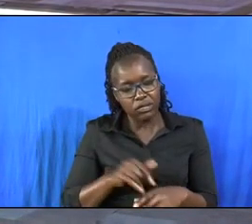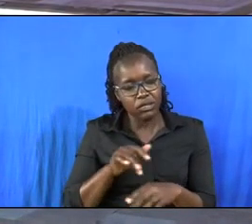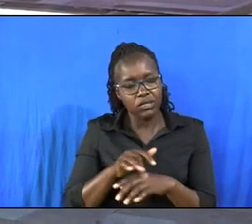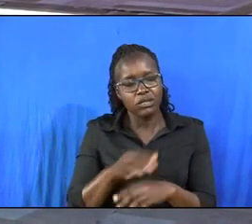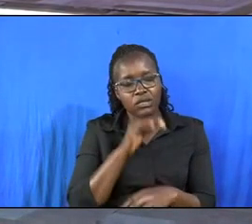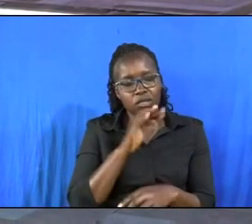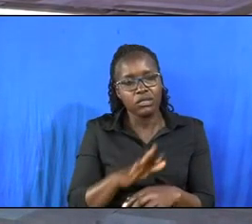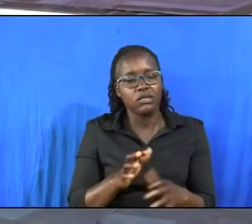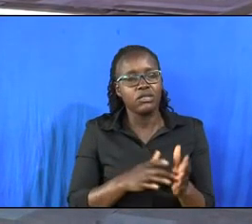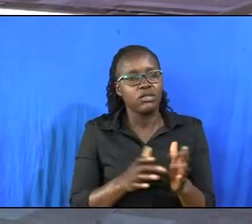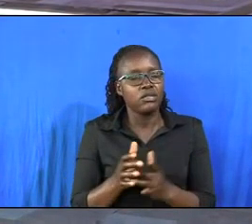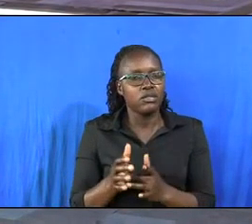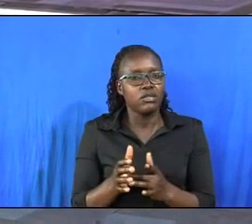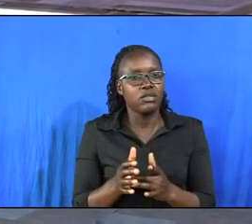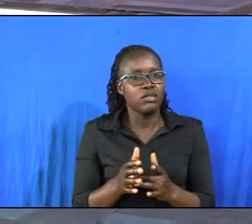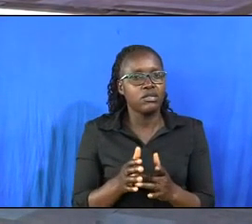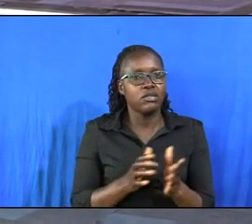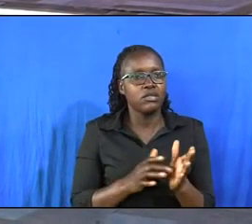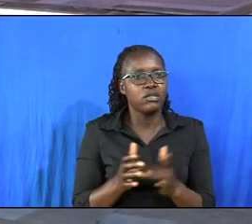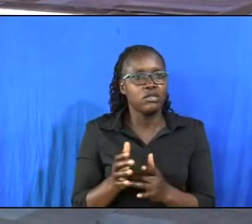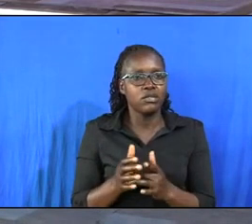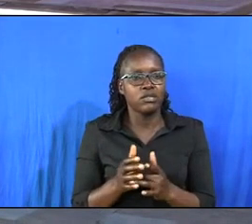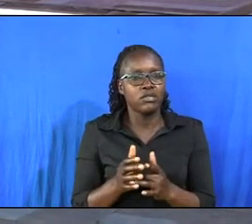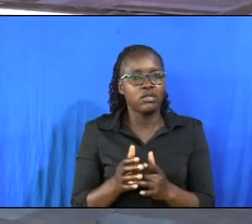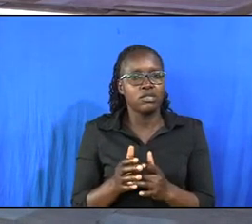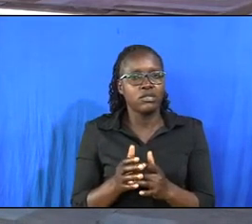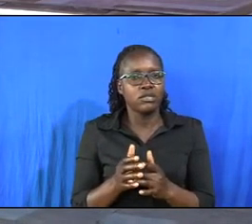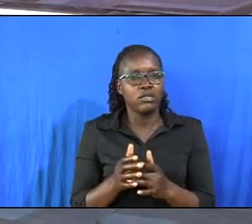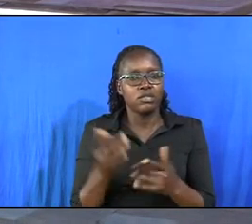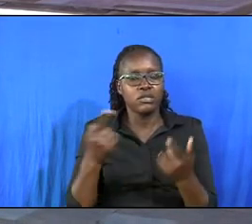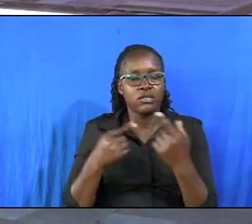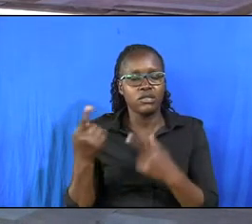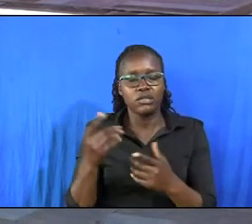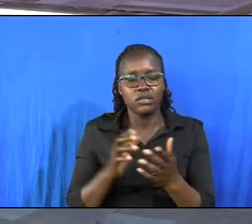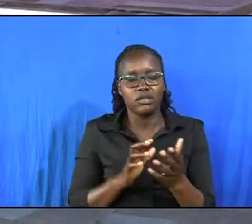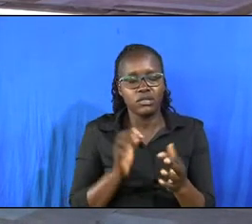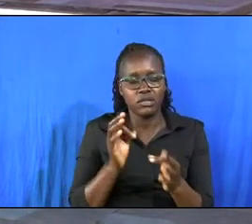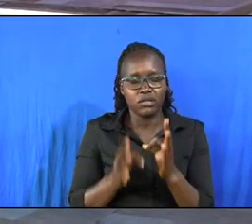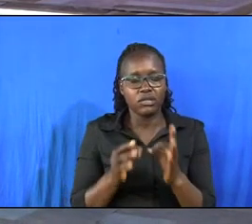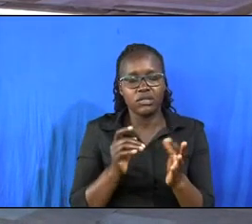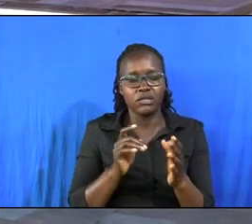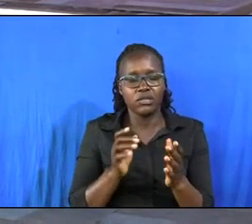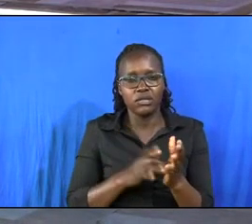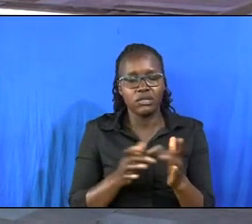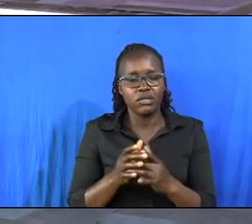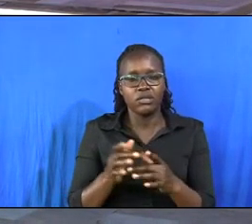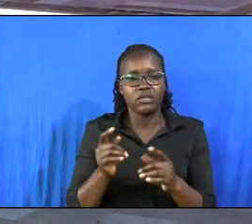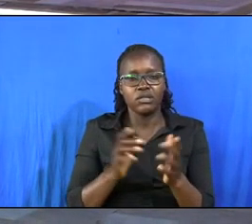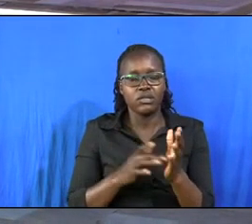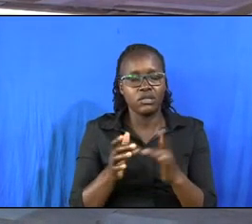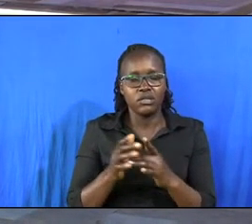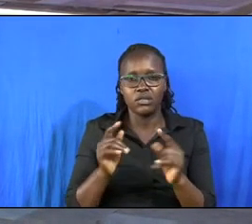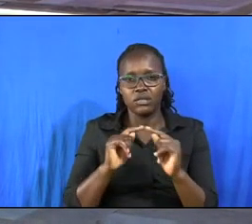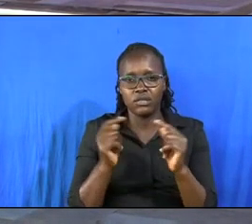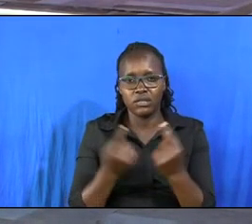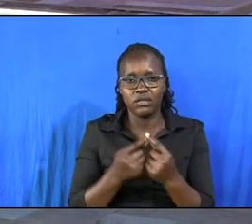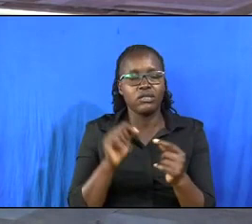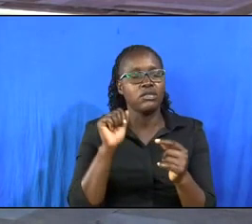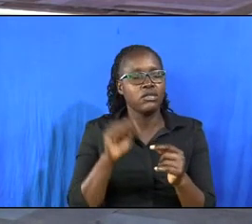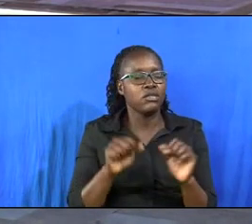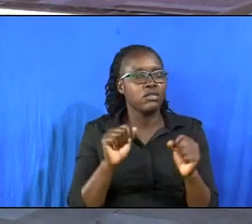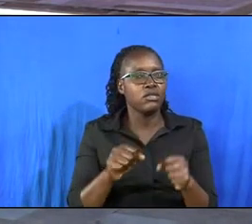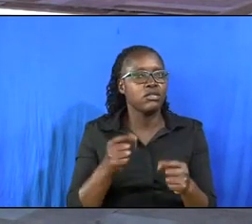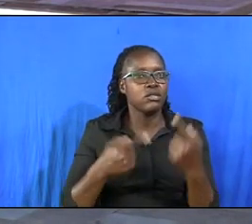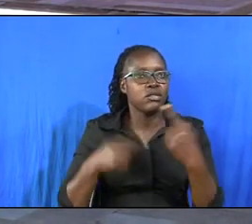sent his sacrifice, Jesus Christ, Jesus conquered. Therefore, if you join Jesus' team, you will be on the